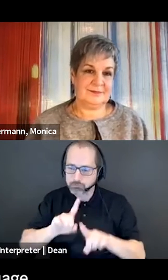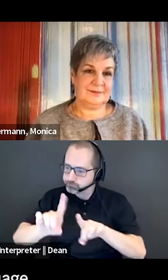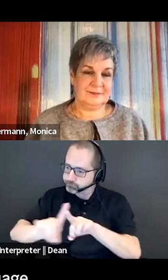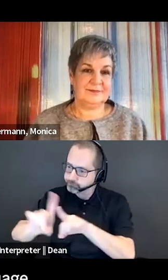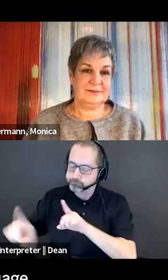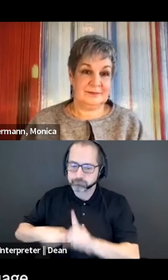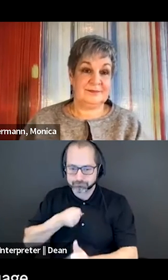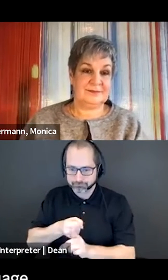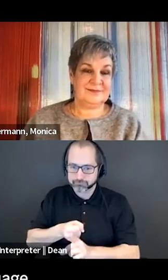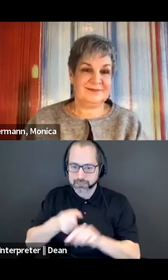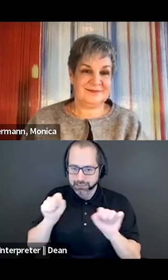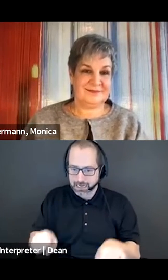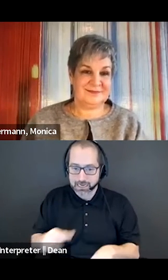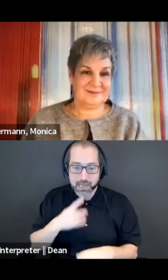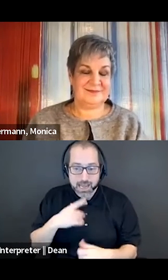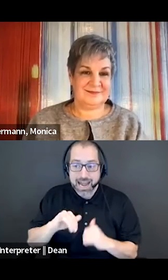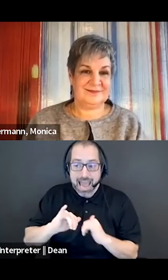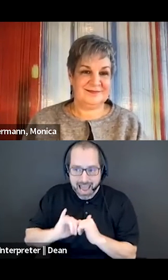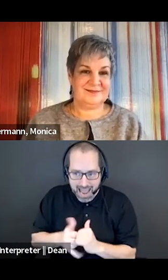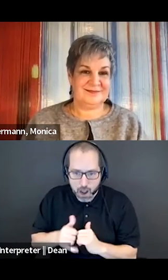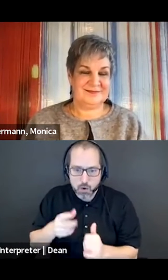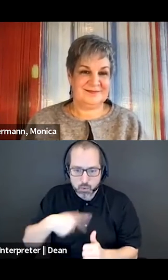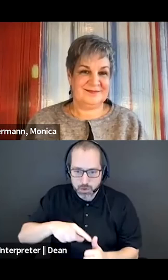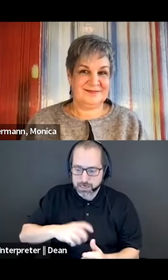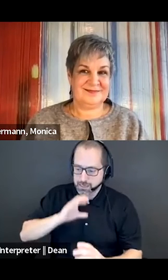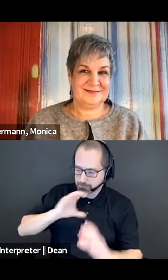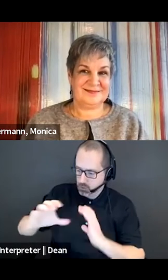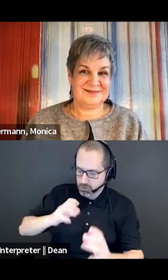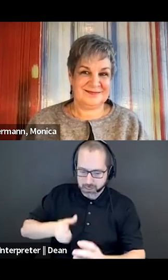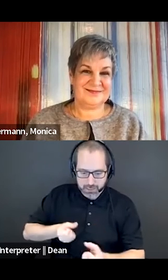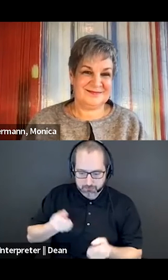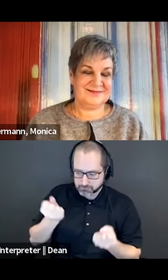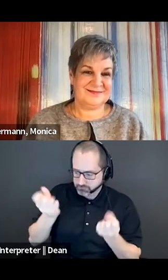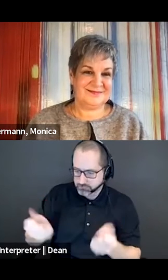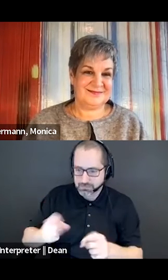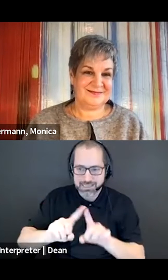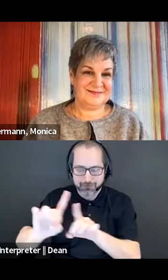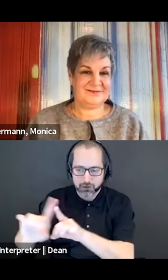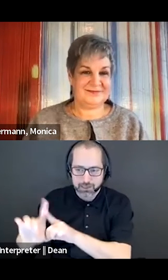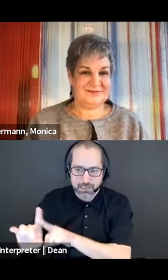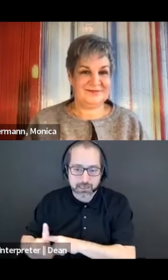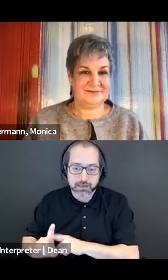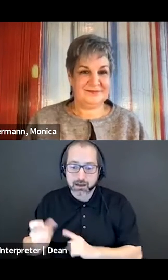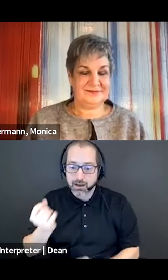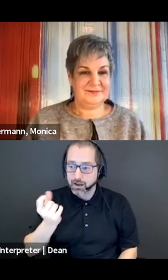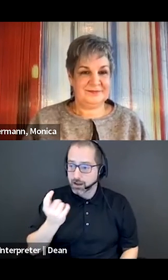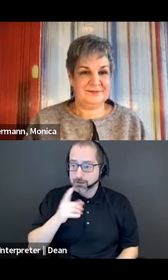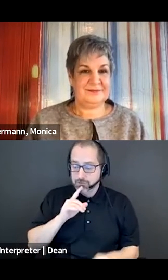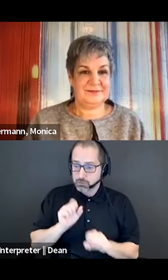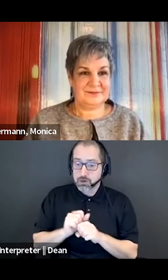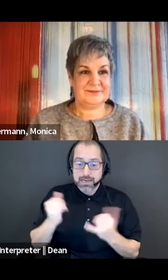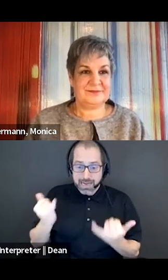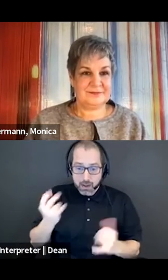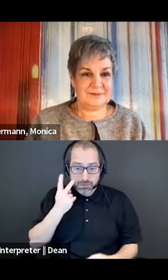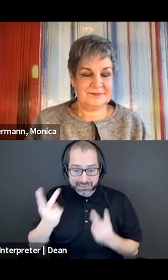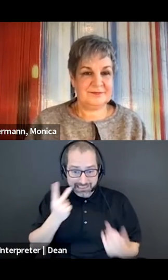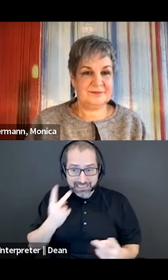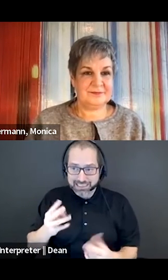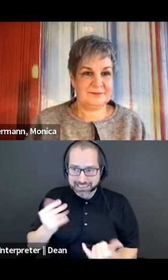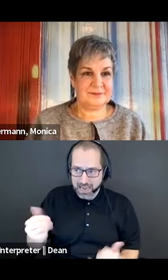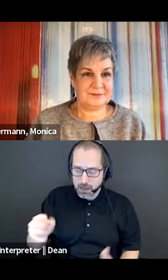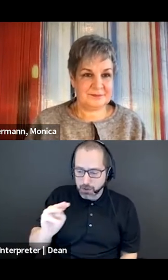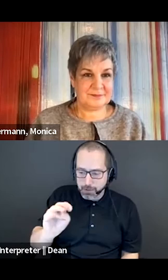the methodology which we're using. But I am happy to say that we are reflective now in a lot of media, news, TV programs,